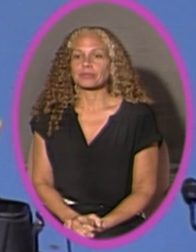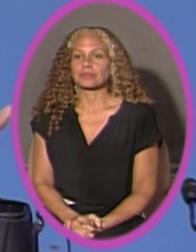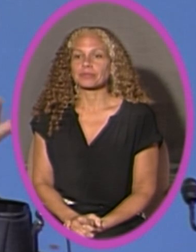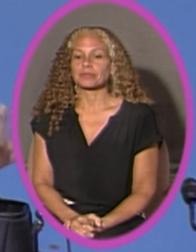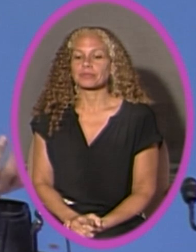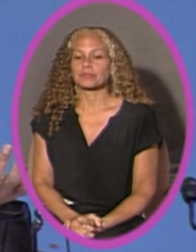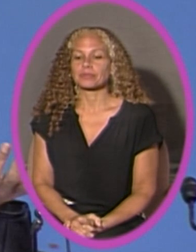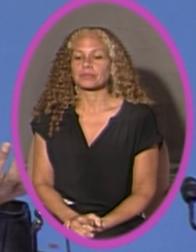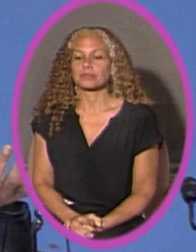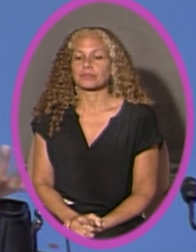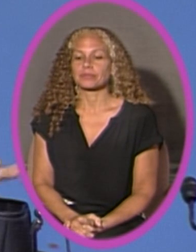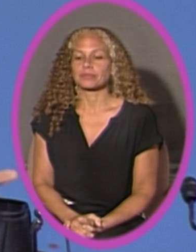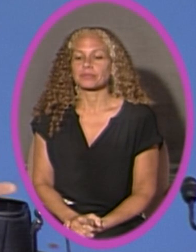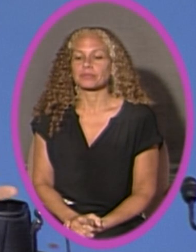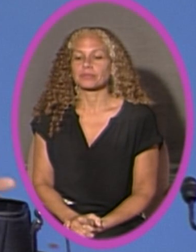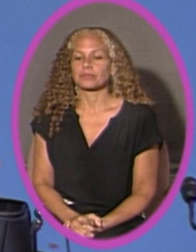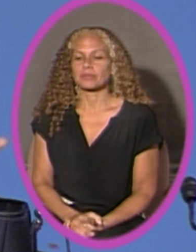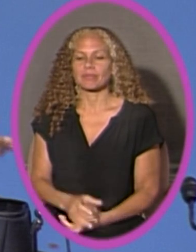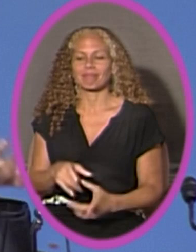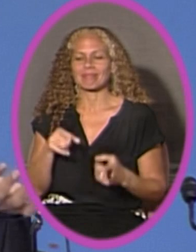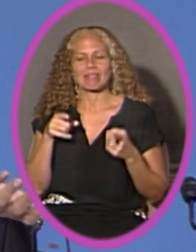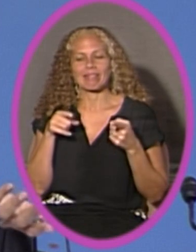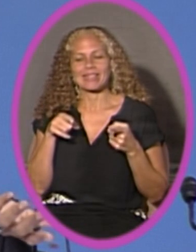this has nothing to do, of course, with Ms.